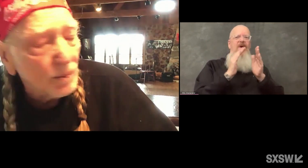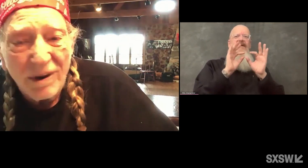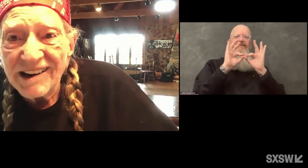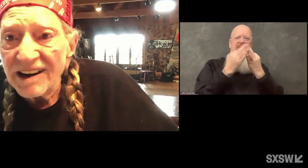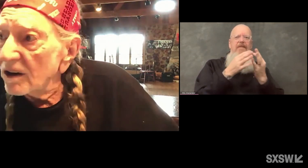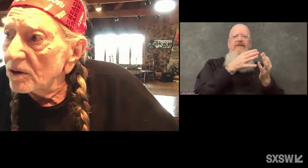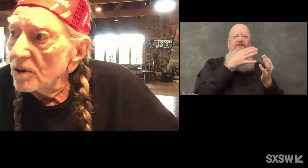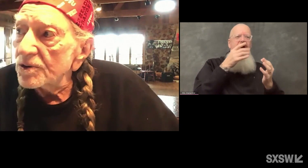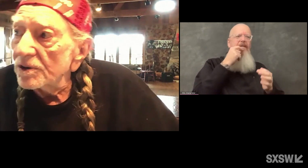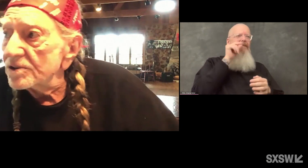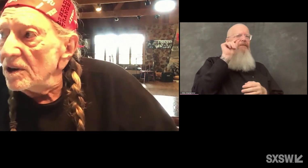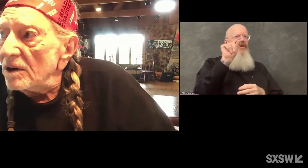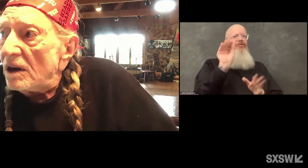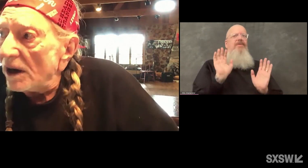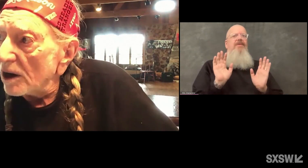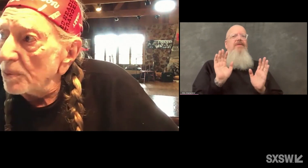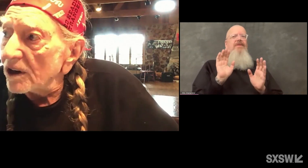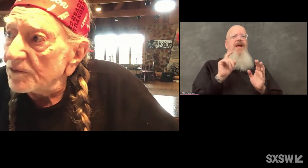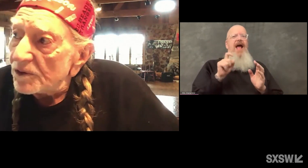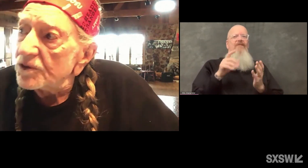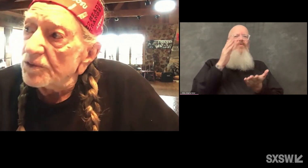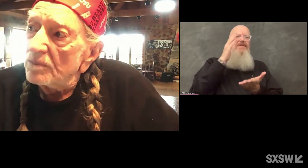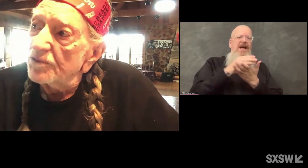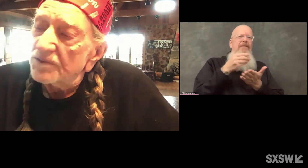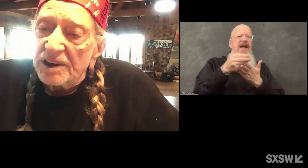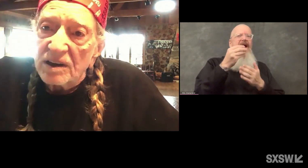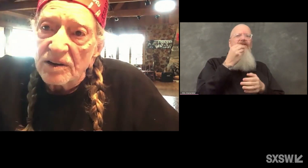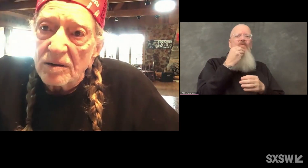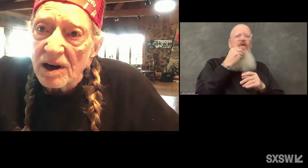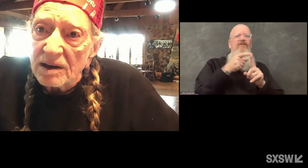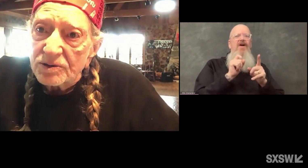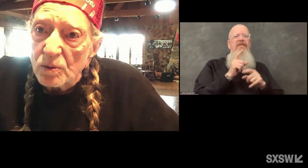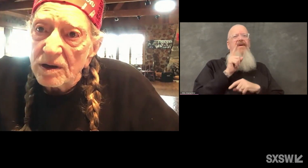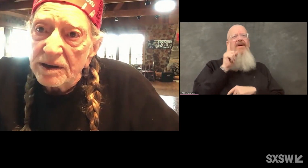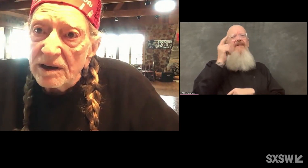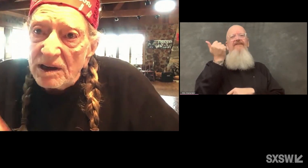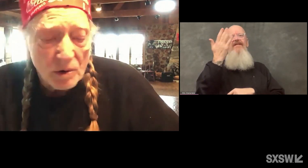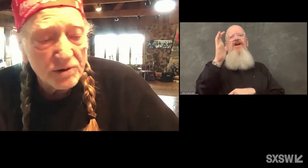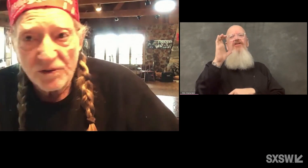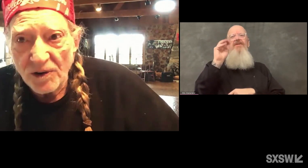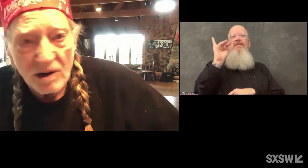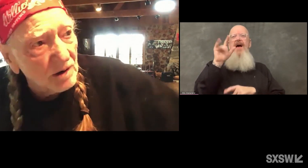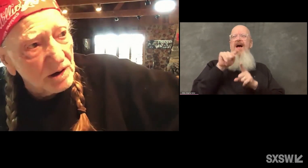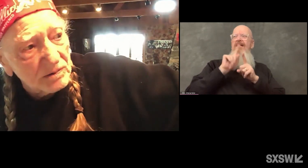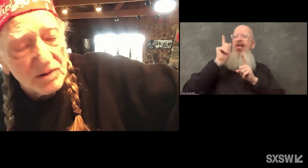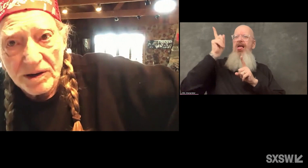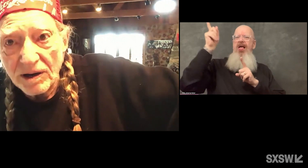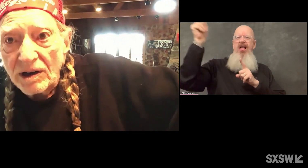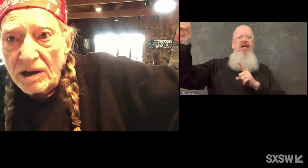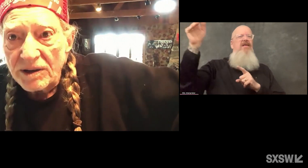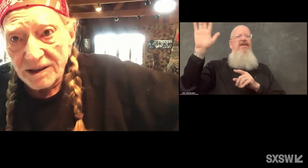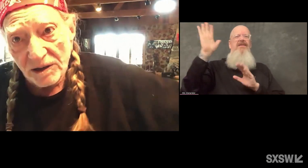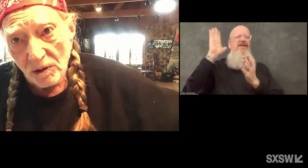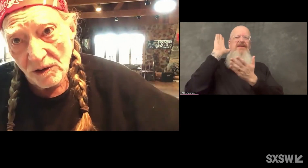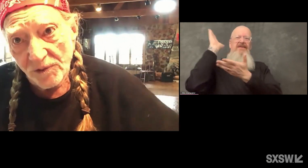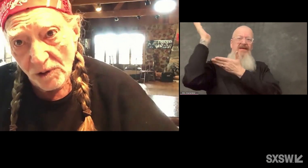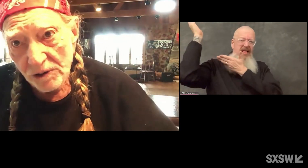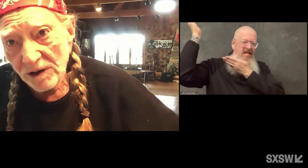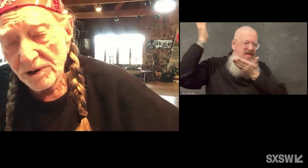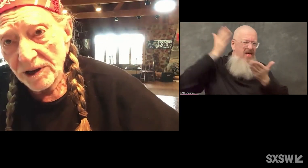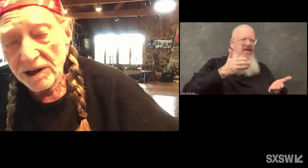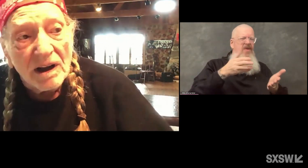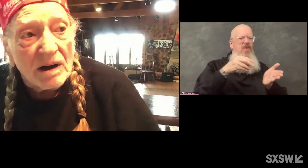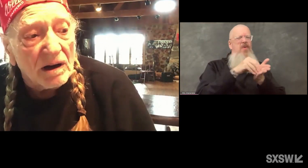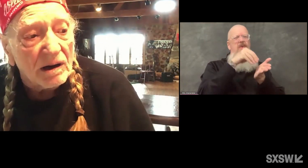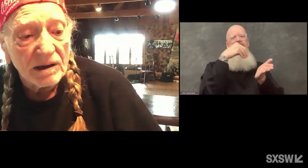We've got to quit buying our groceries and our breakfast from 1,500 miles away when there's a farmer right over there that can grow it